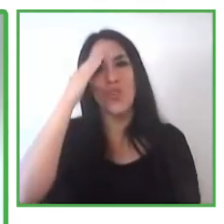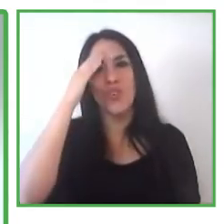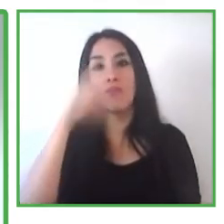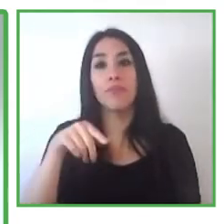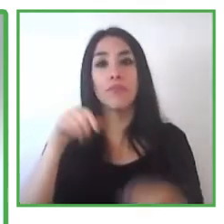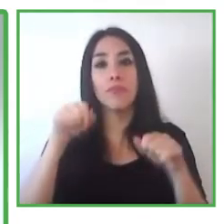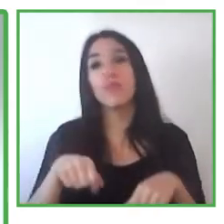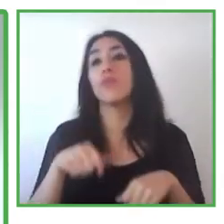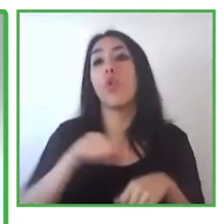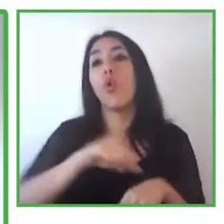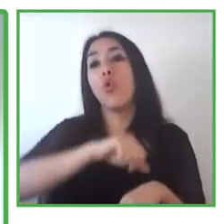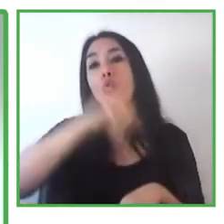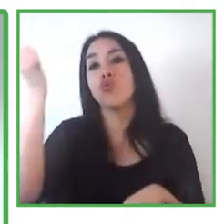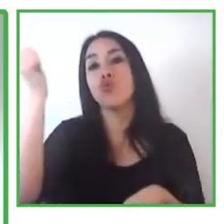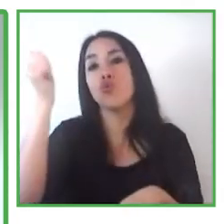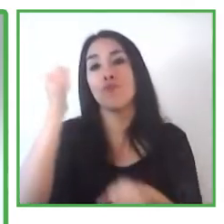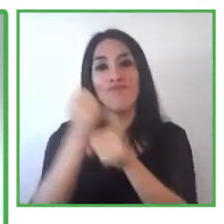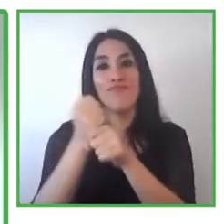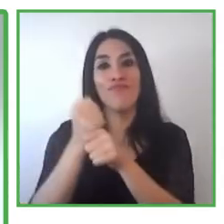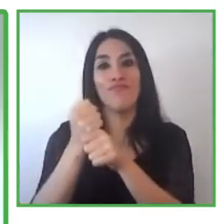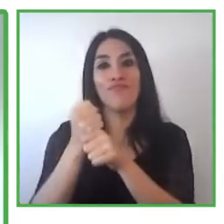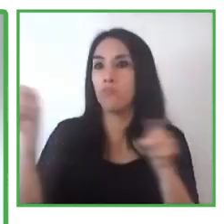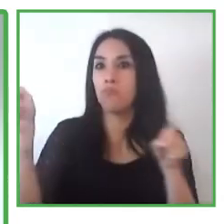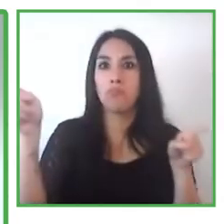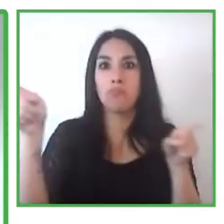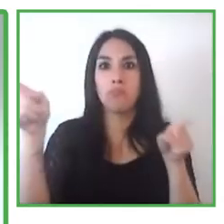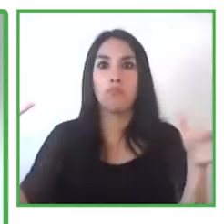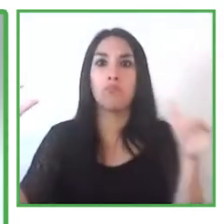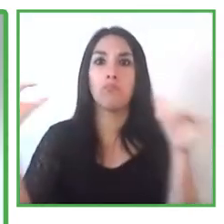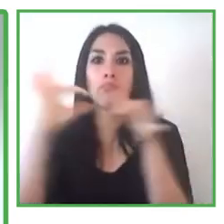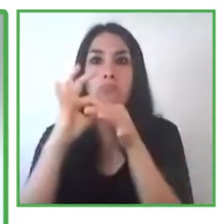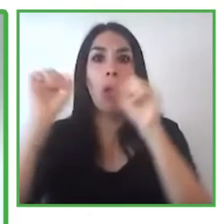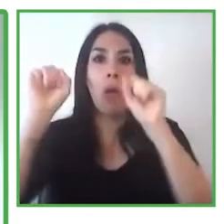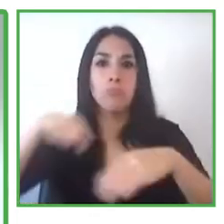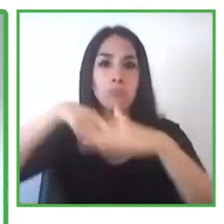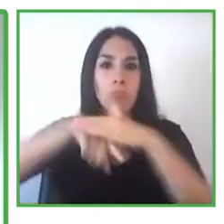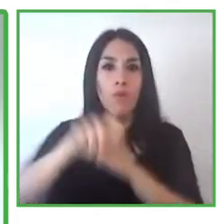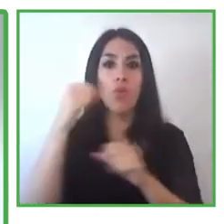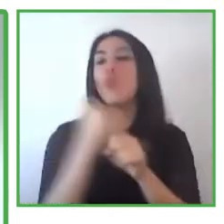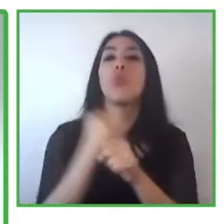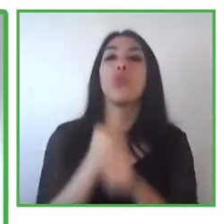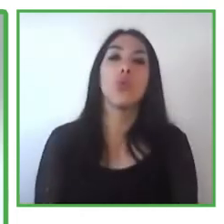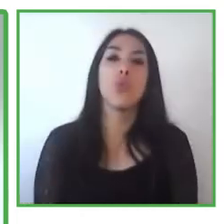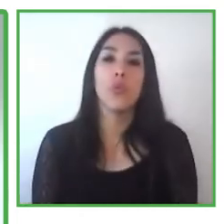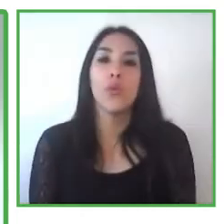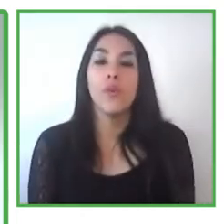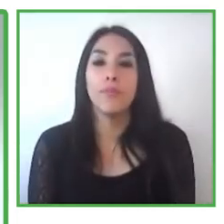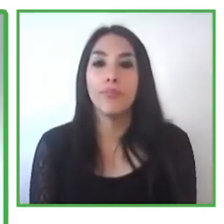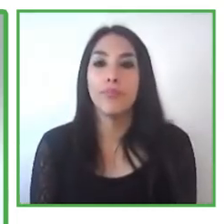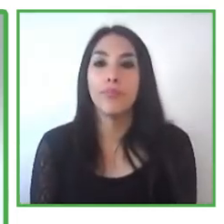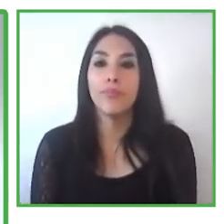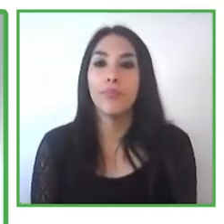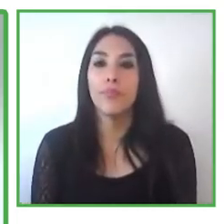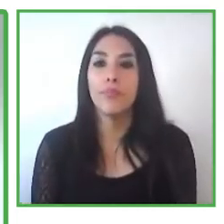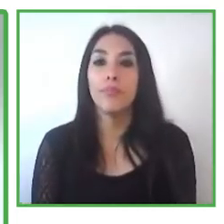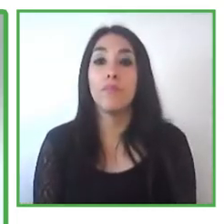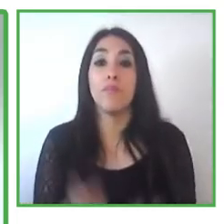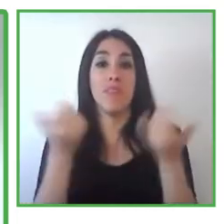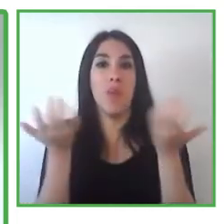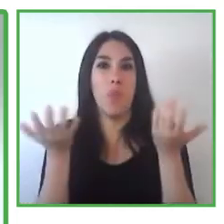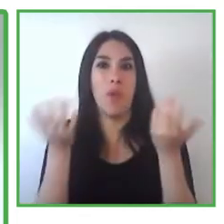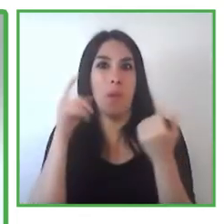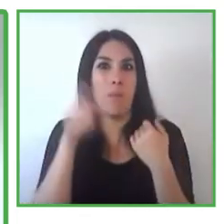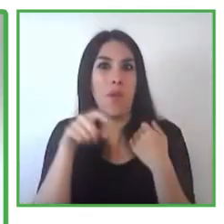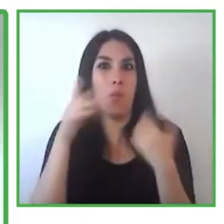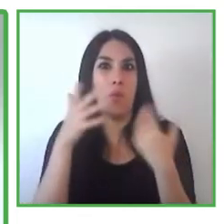people with disability, the necessary security to development. And the